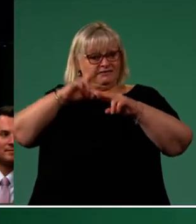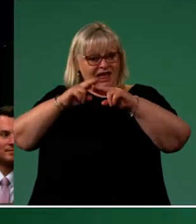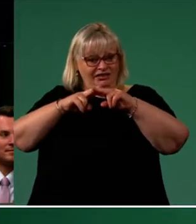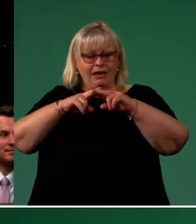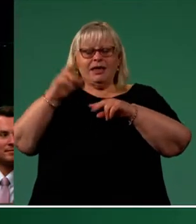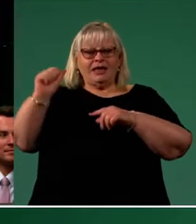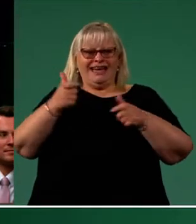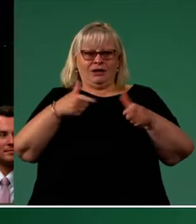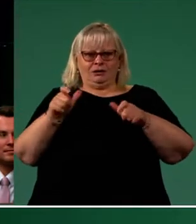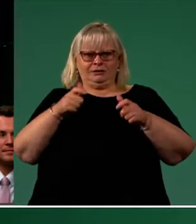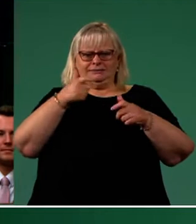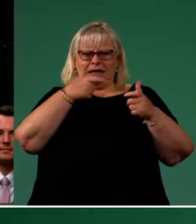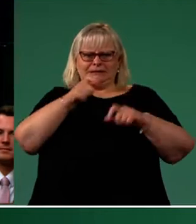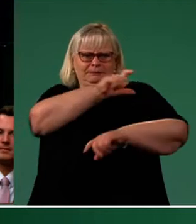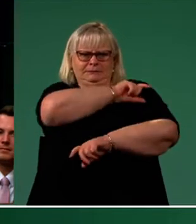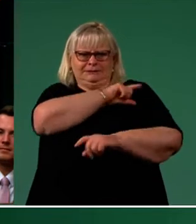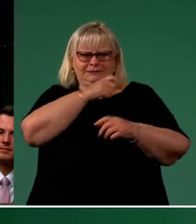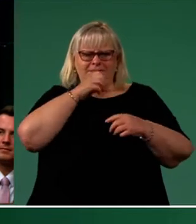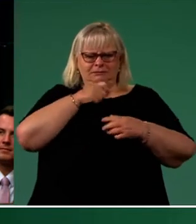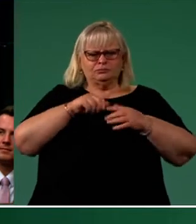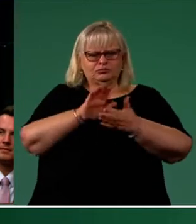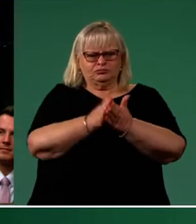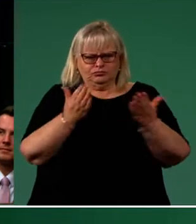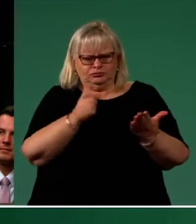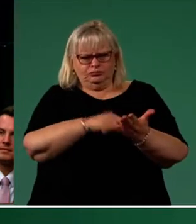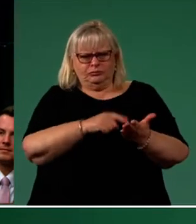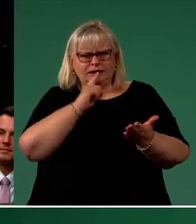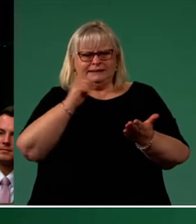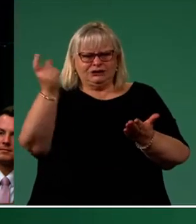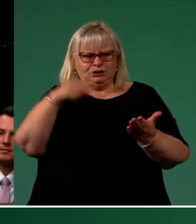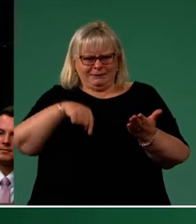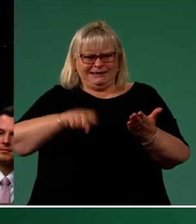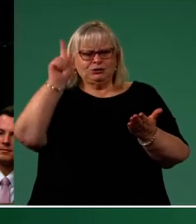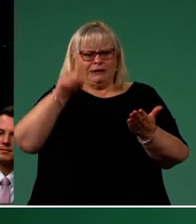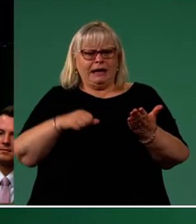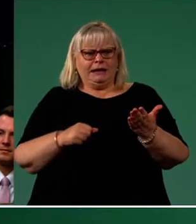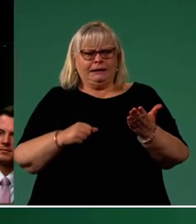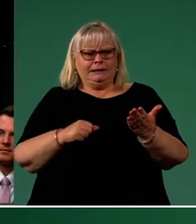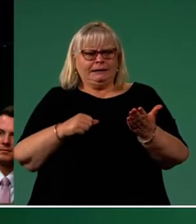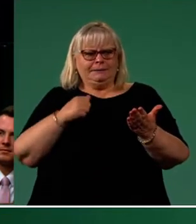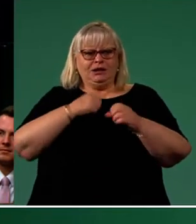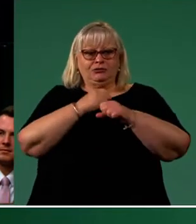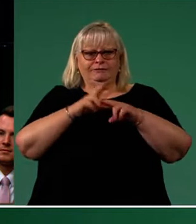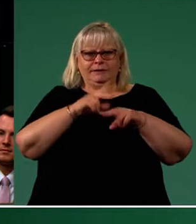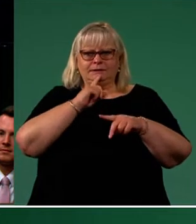by an Aussie customs officer. When asked, did you come here today? My grandfather paused and then replies sheepishly, today?